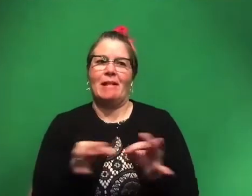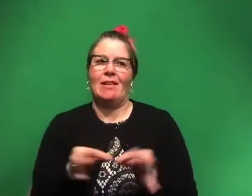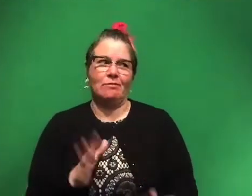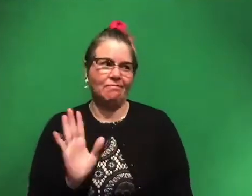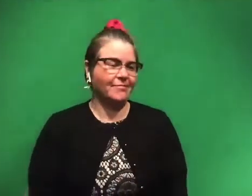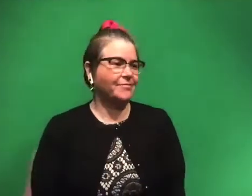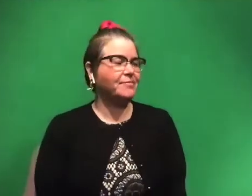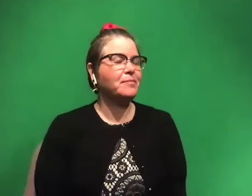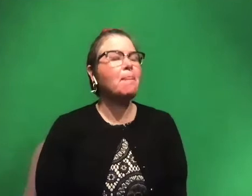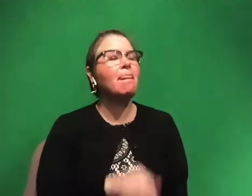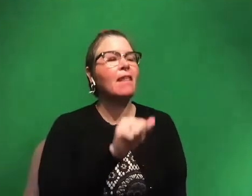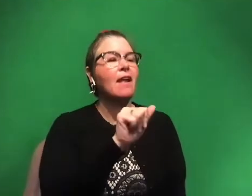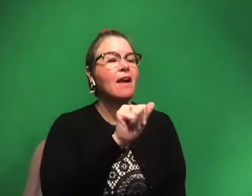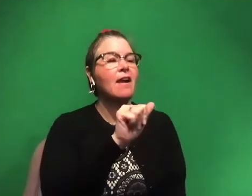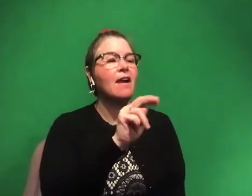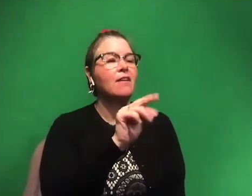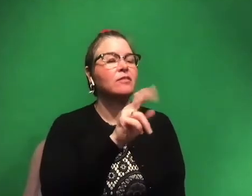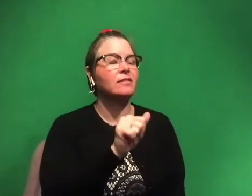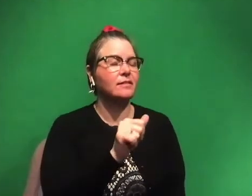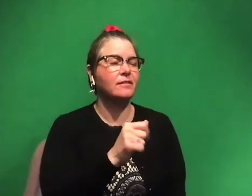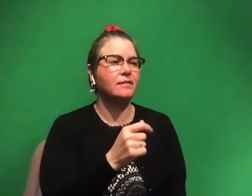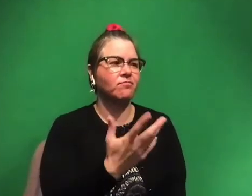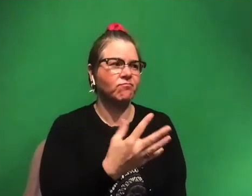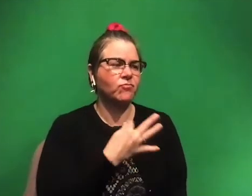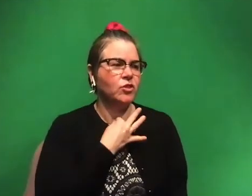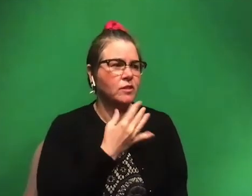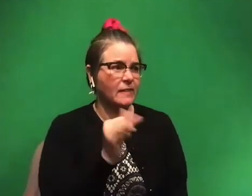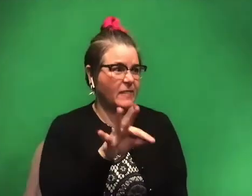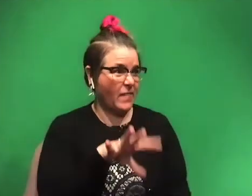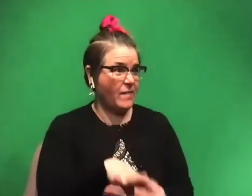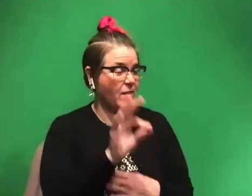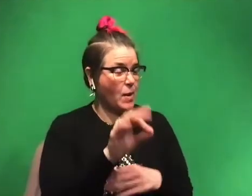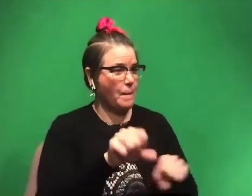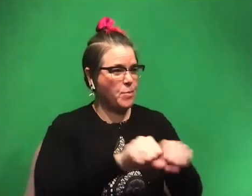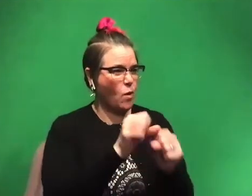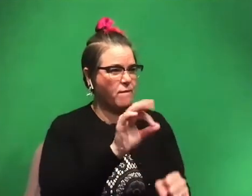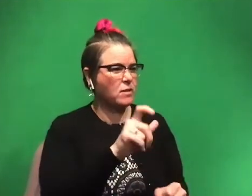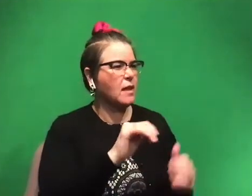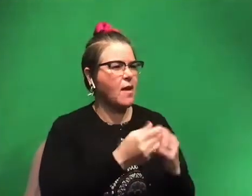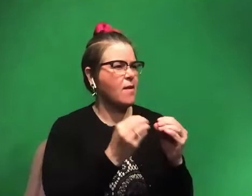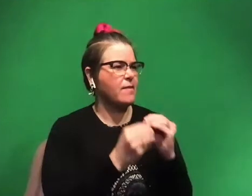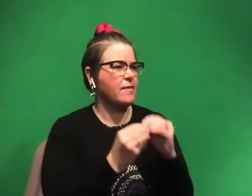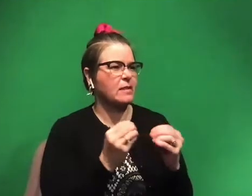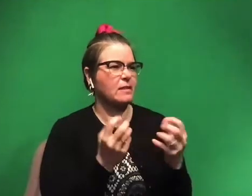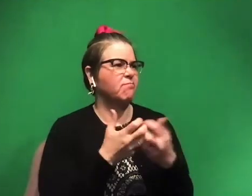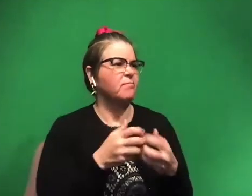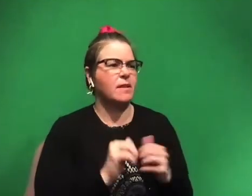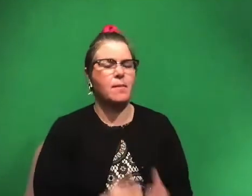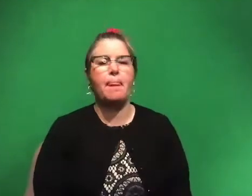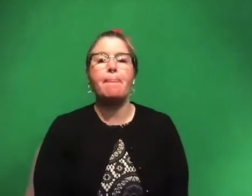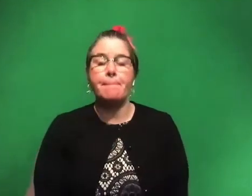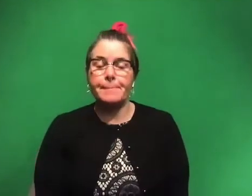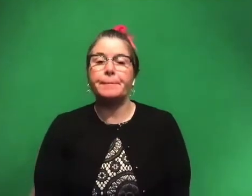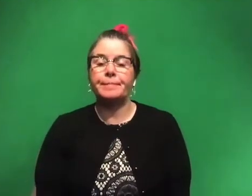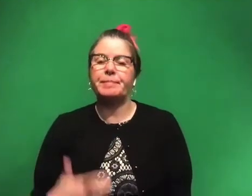Anyway, Andrea, I like to know, if you were to find a fossil that's broken, how would you repair it? Yes. So we often